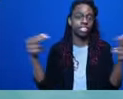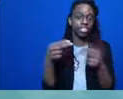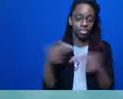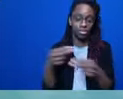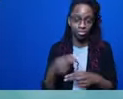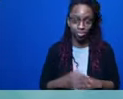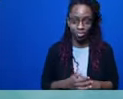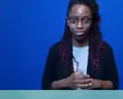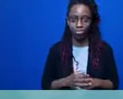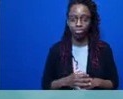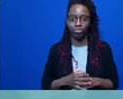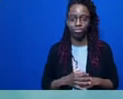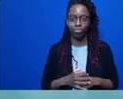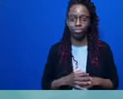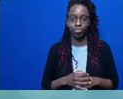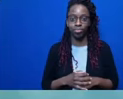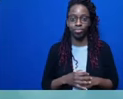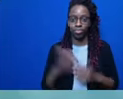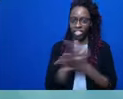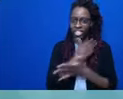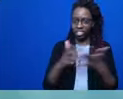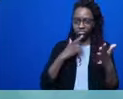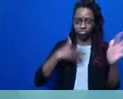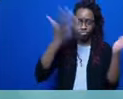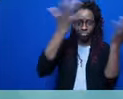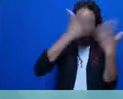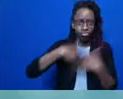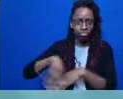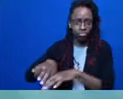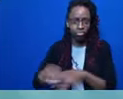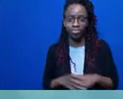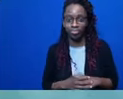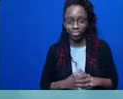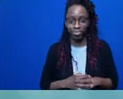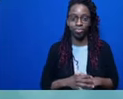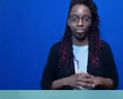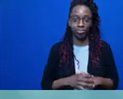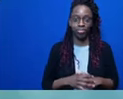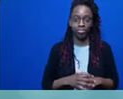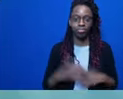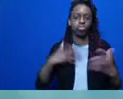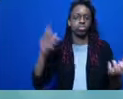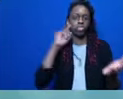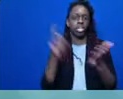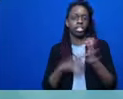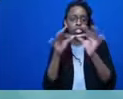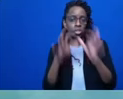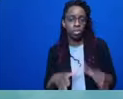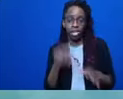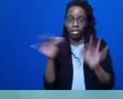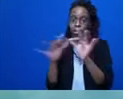with others. I'll recognize our interpreters some closed captioner at the end of the session. But for now,